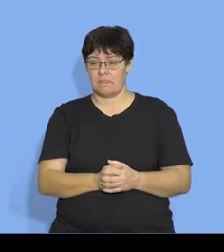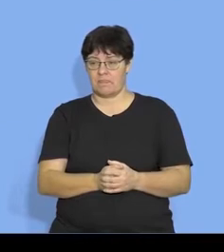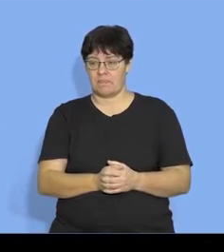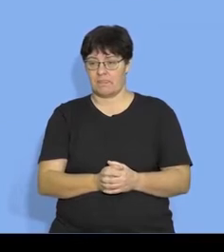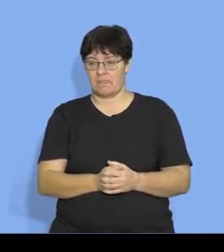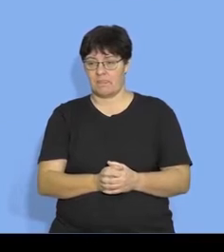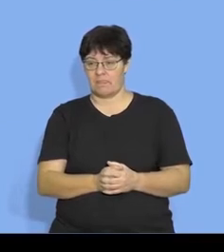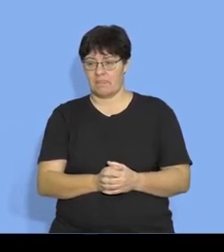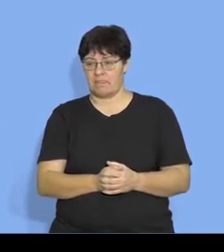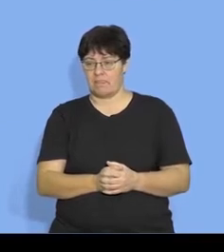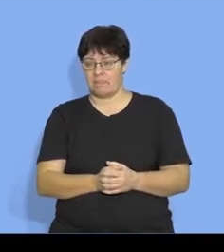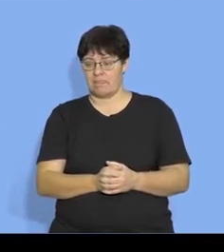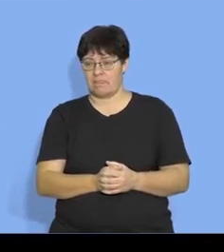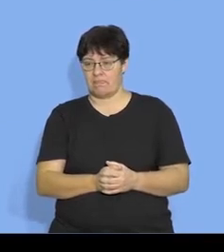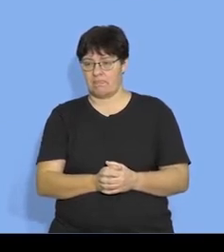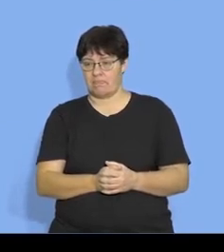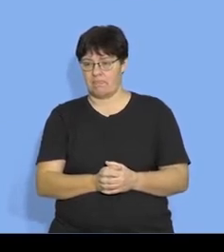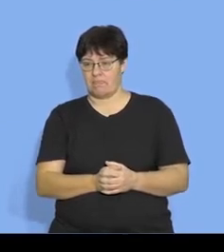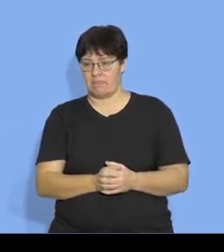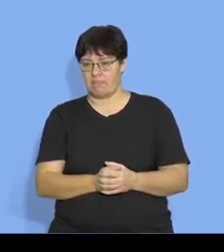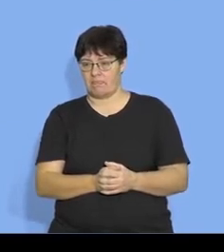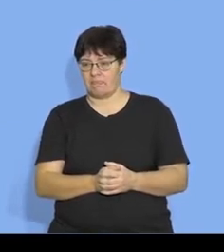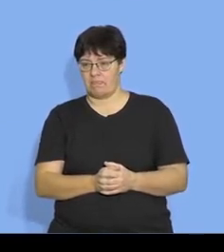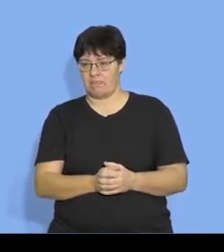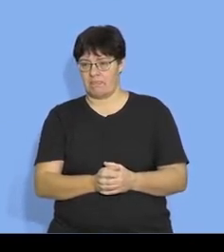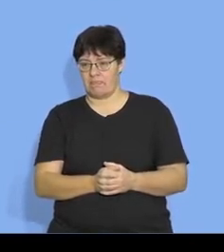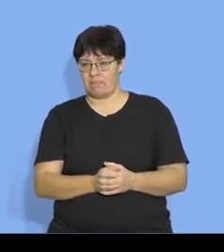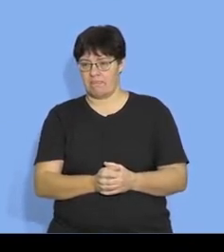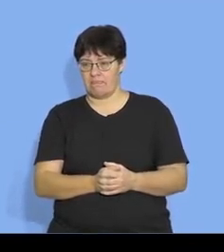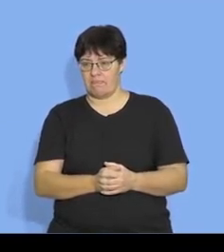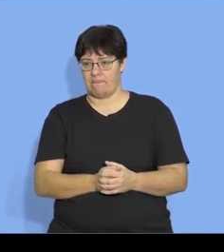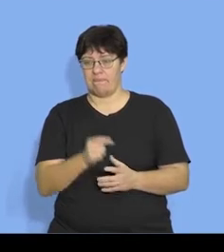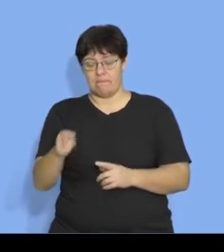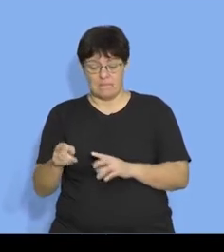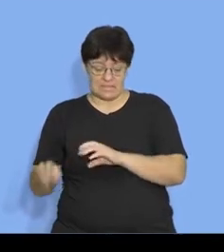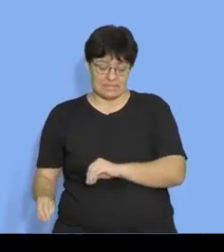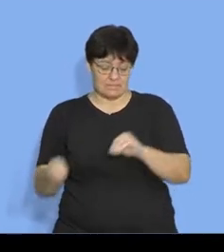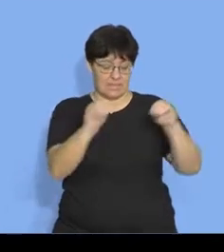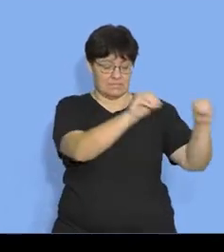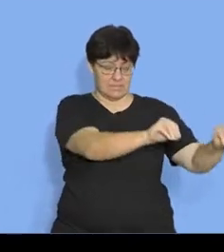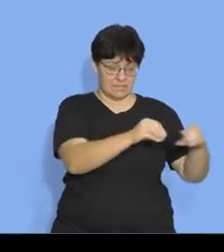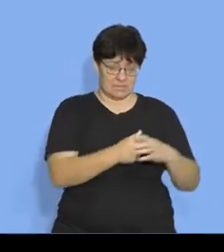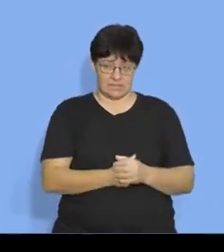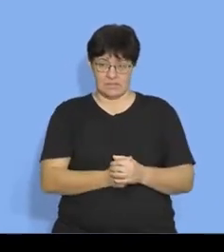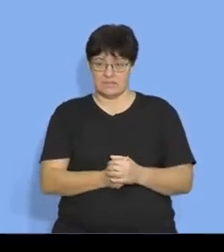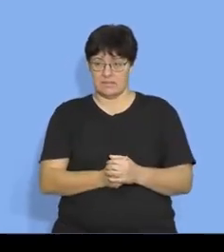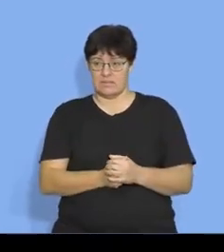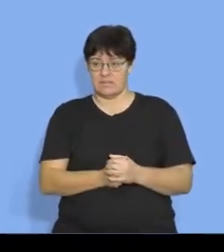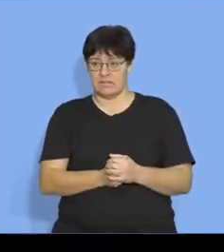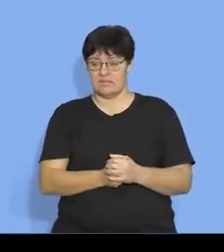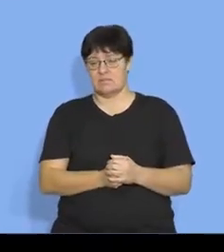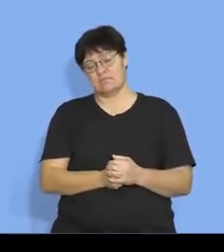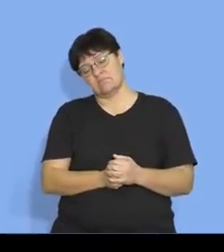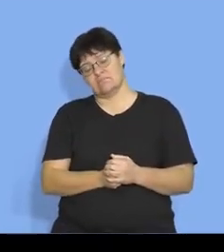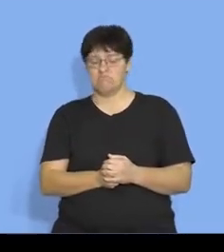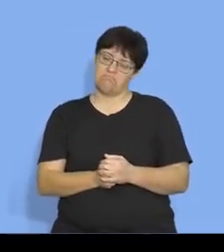is from here to here whoopsie again here to here that's her displacement and if we look